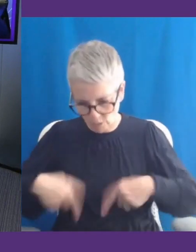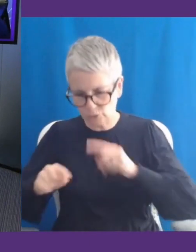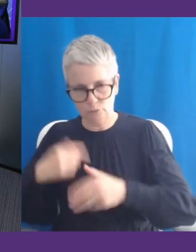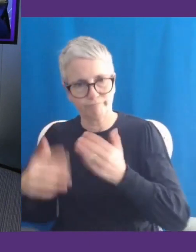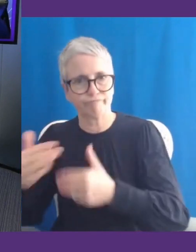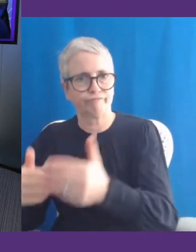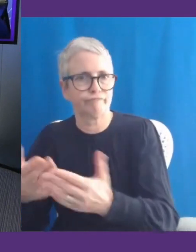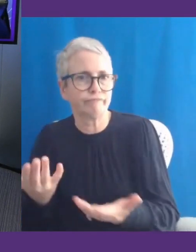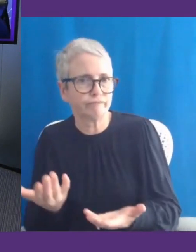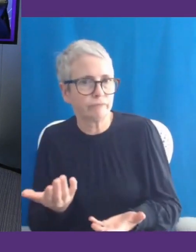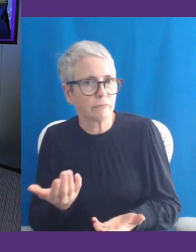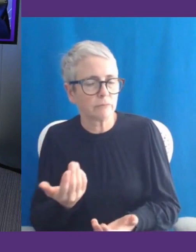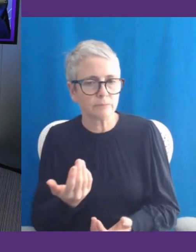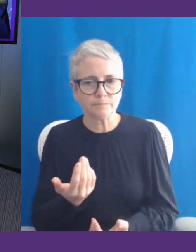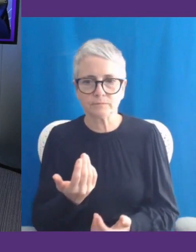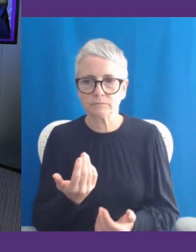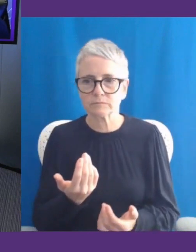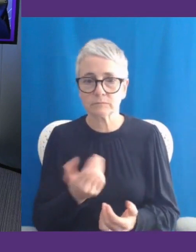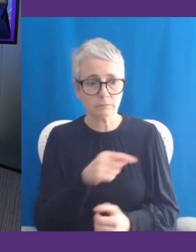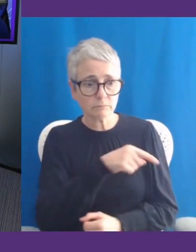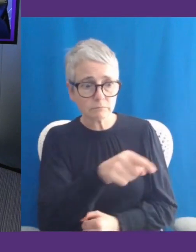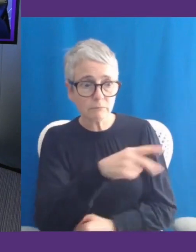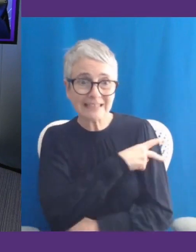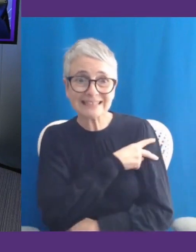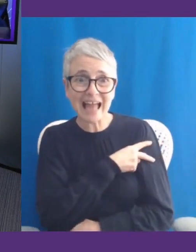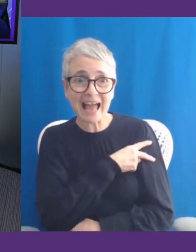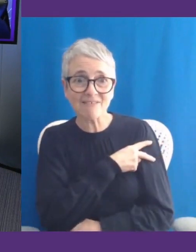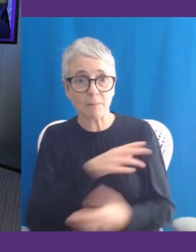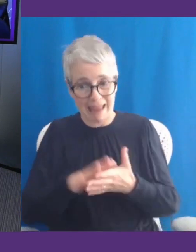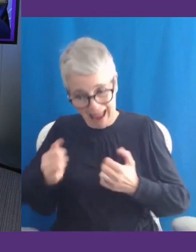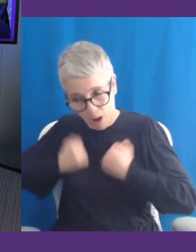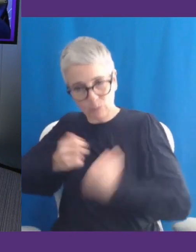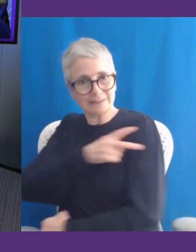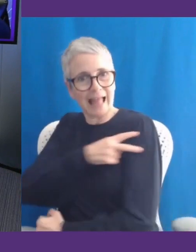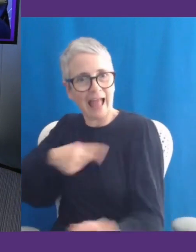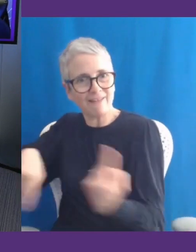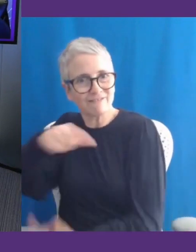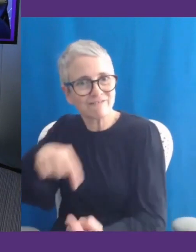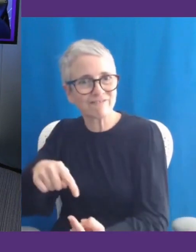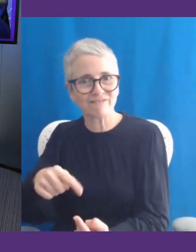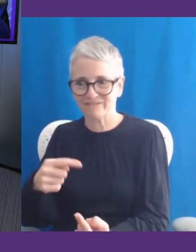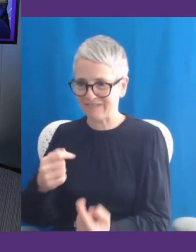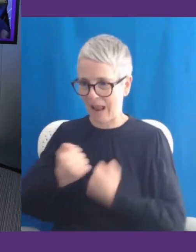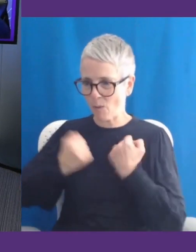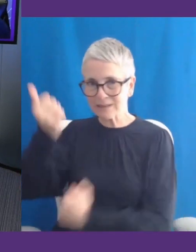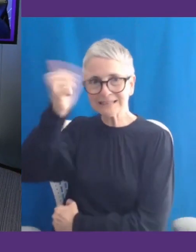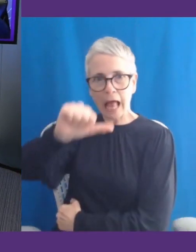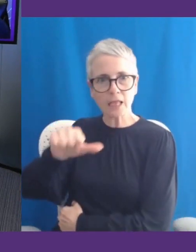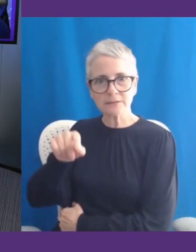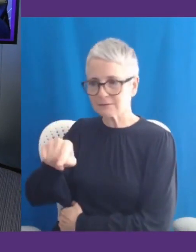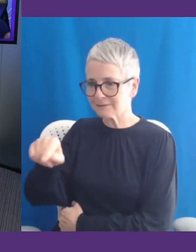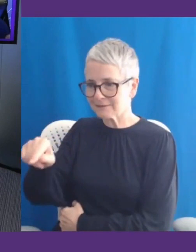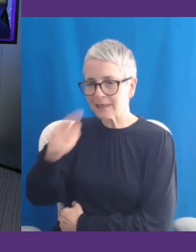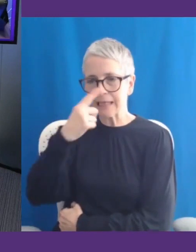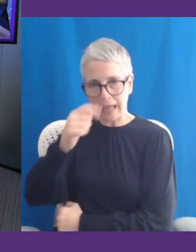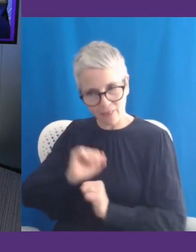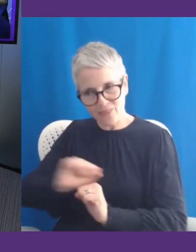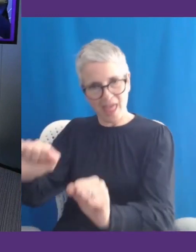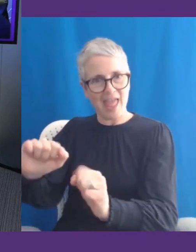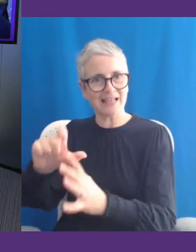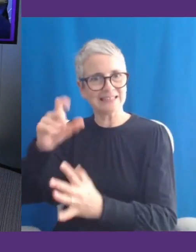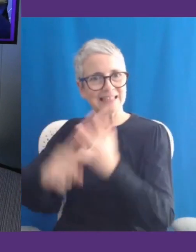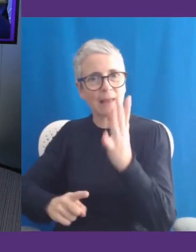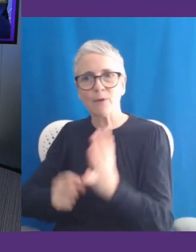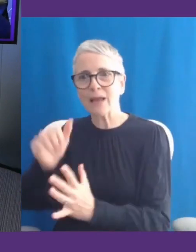you know, making sure that our talent includes a broad perspective of disabled experiences because we know that that